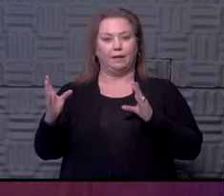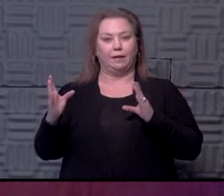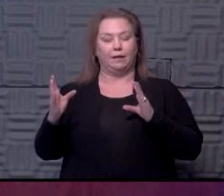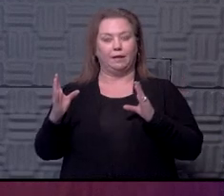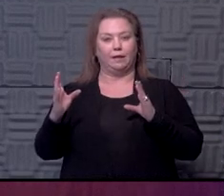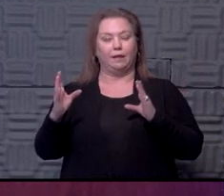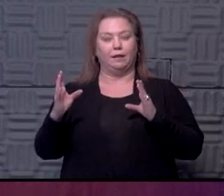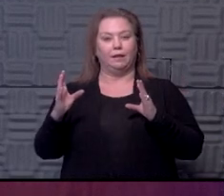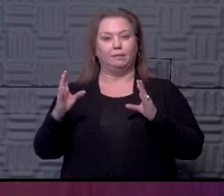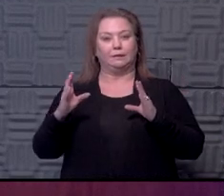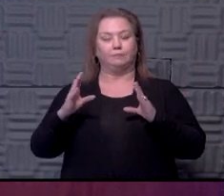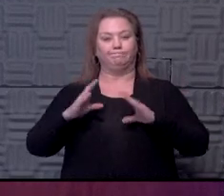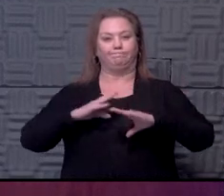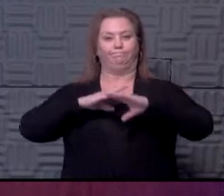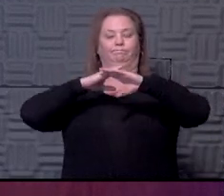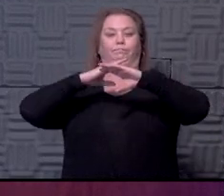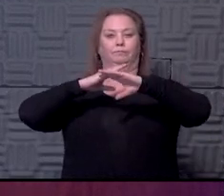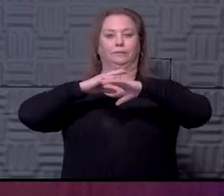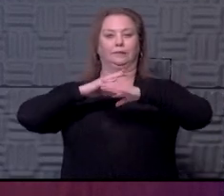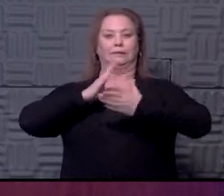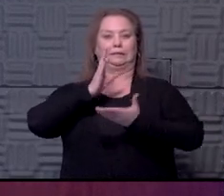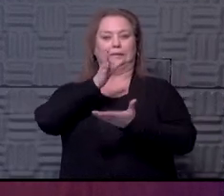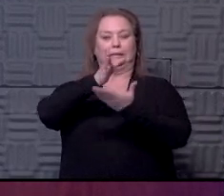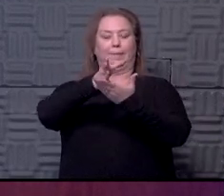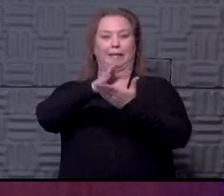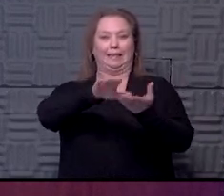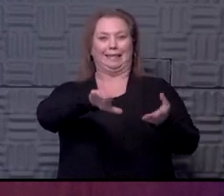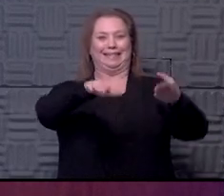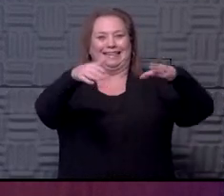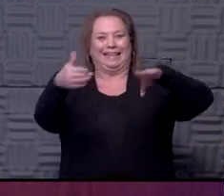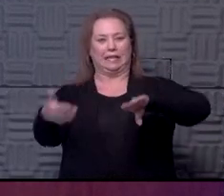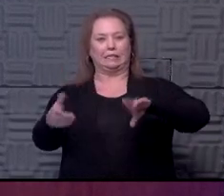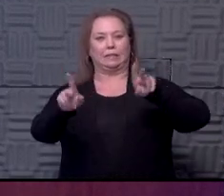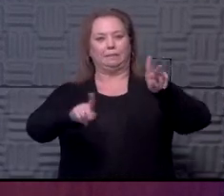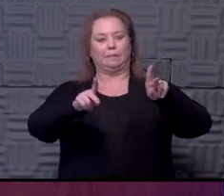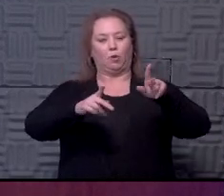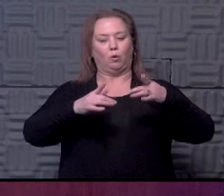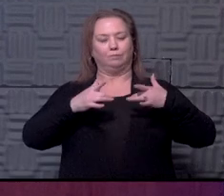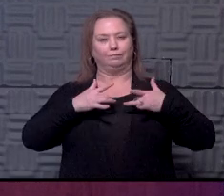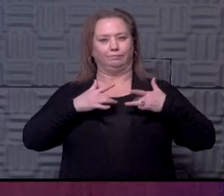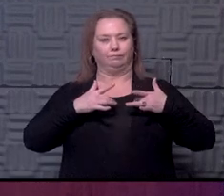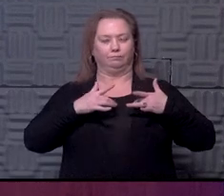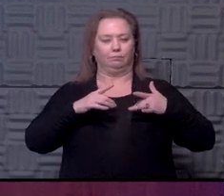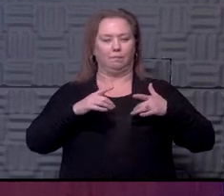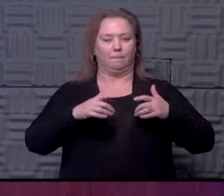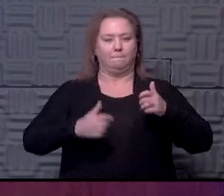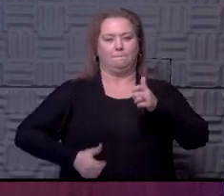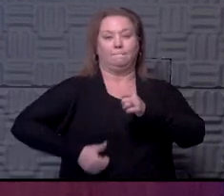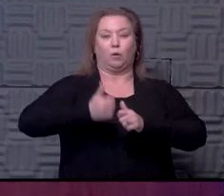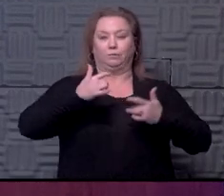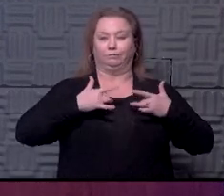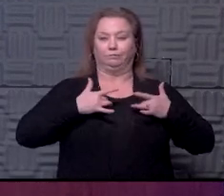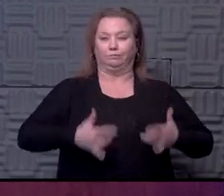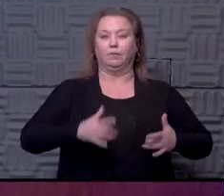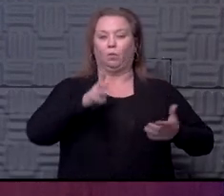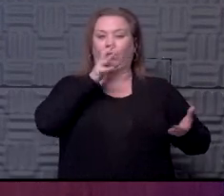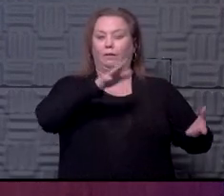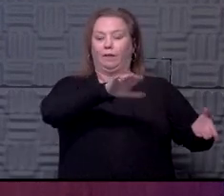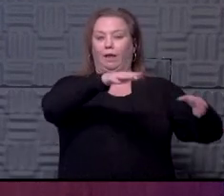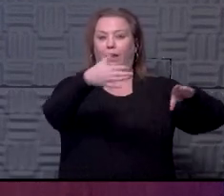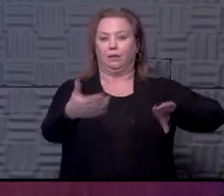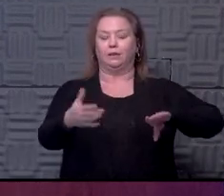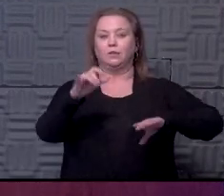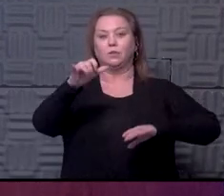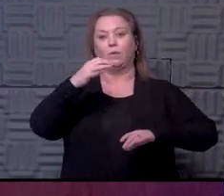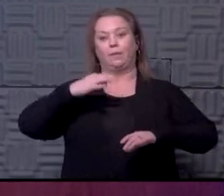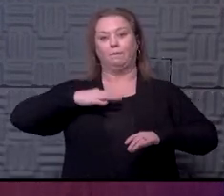at blunting the deaths of those who are most likely to die early on. So a big portion of that benefit in the